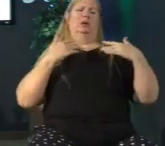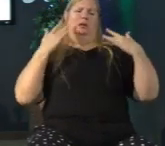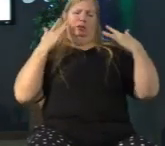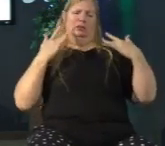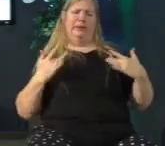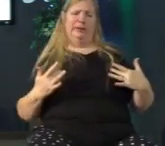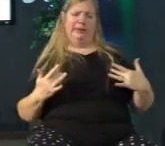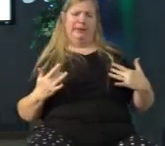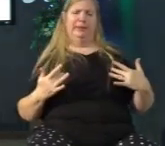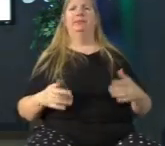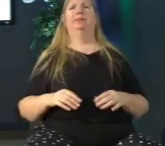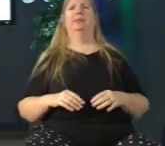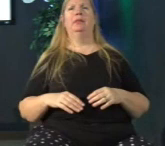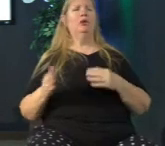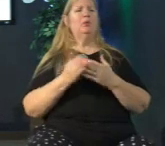fill in the blank